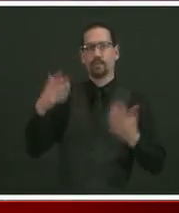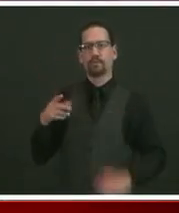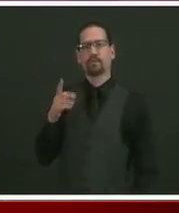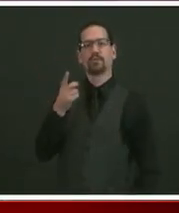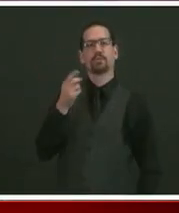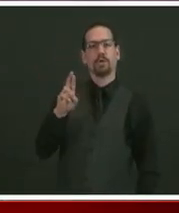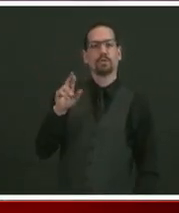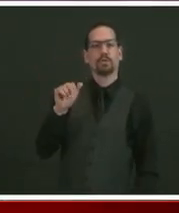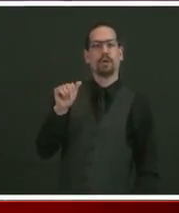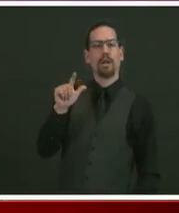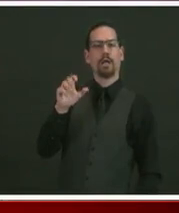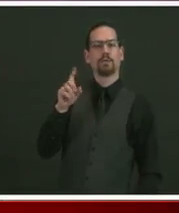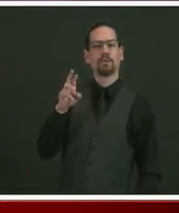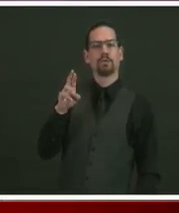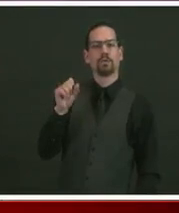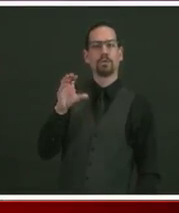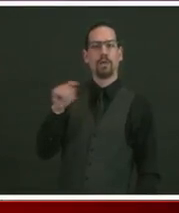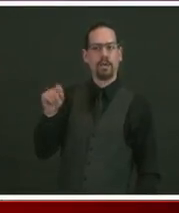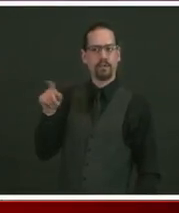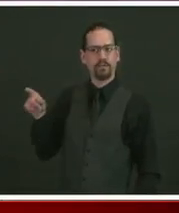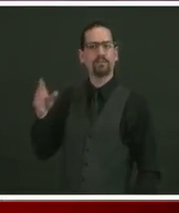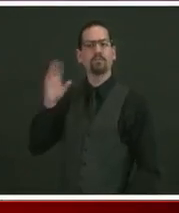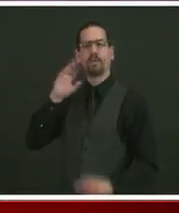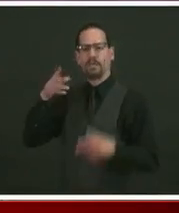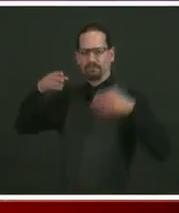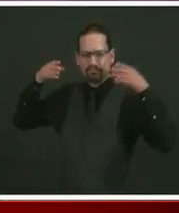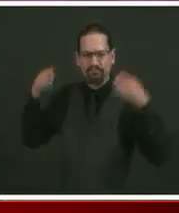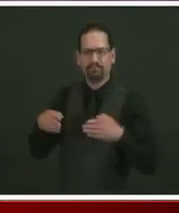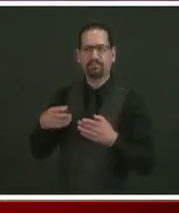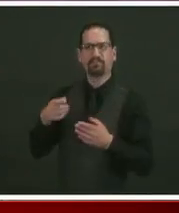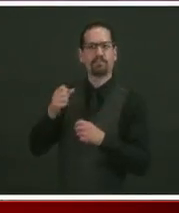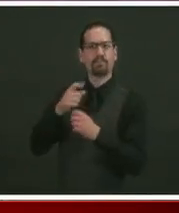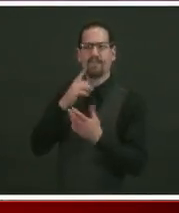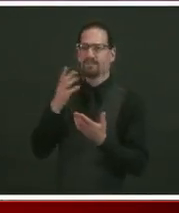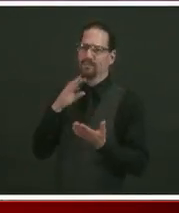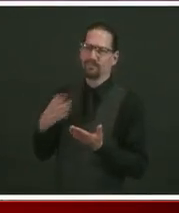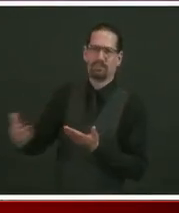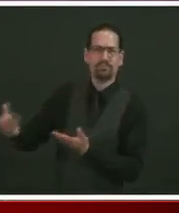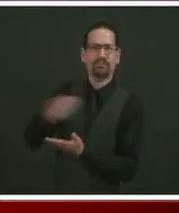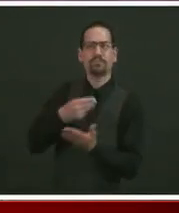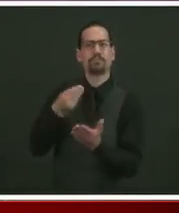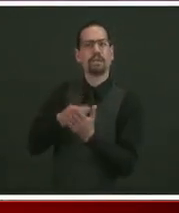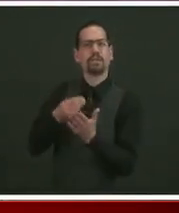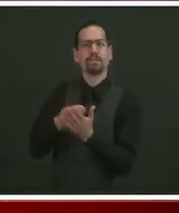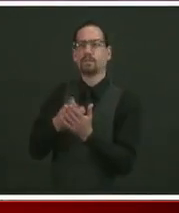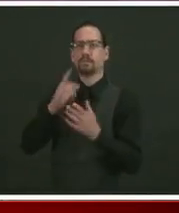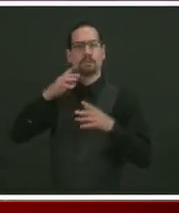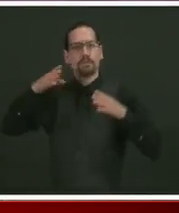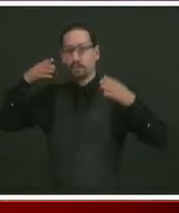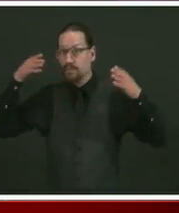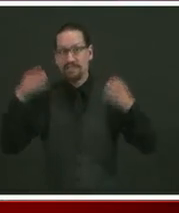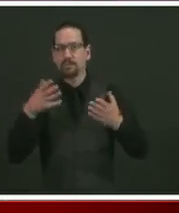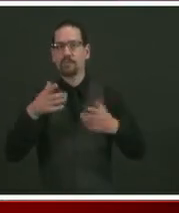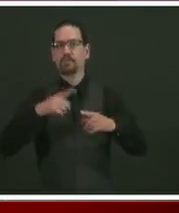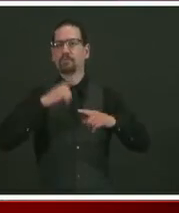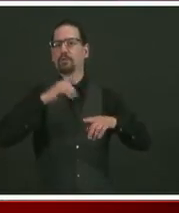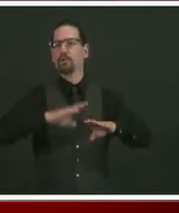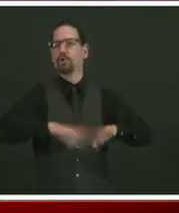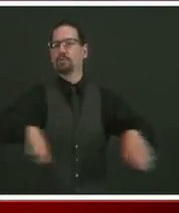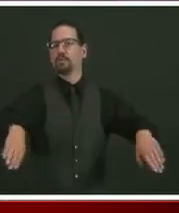of dollars in relief and support to pediatric practices. Pediatric, all